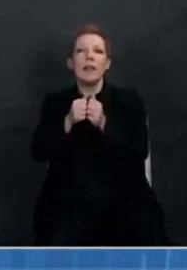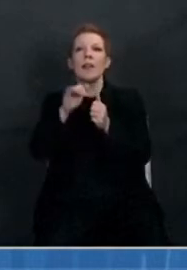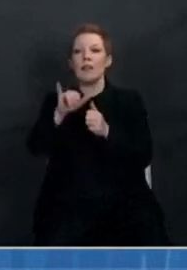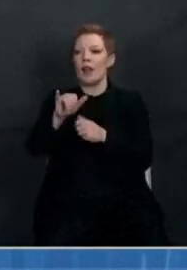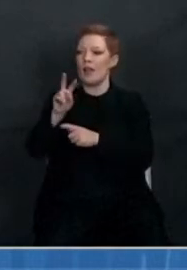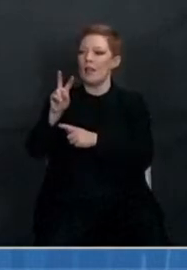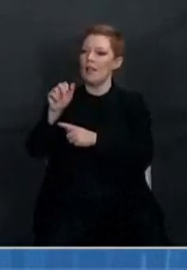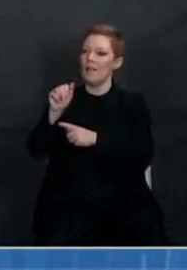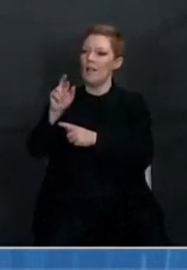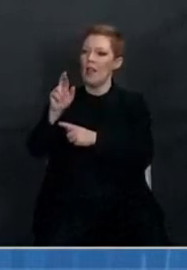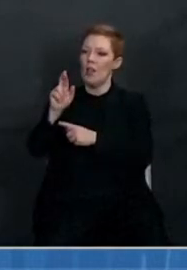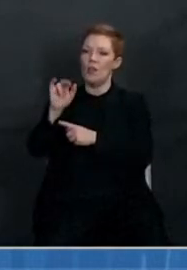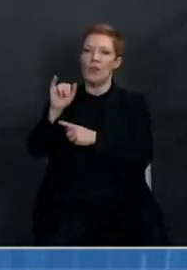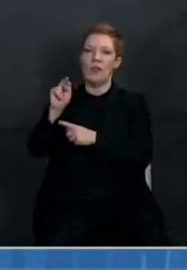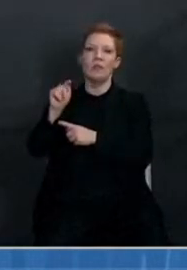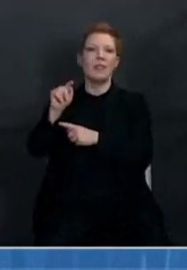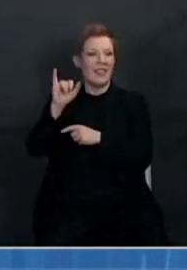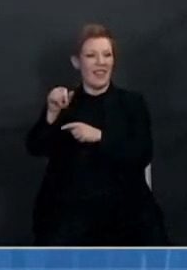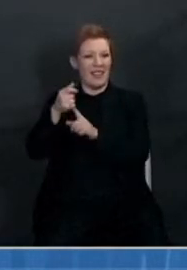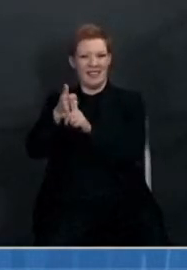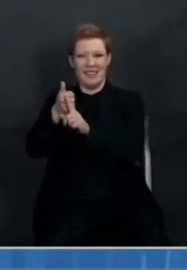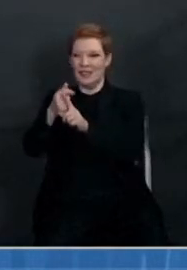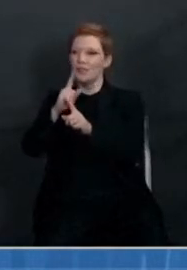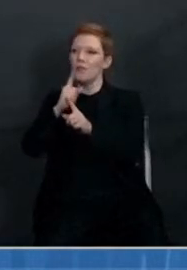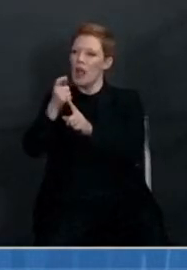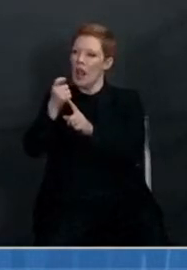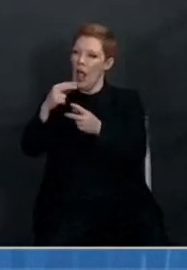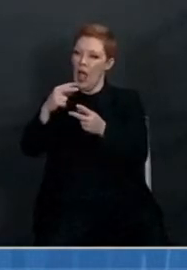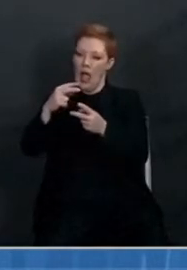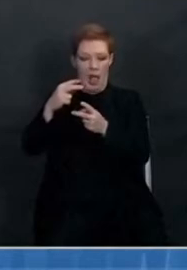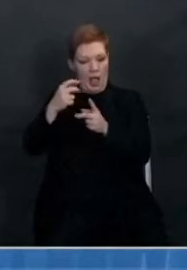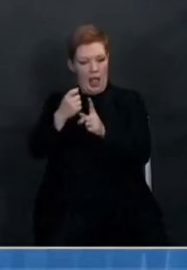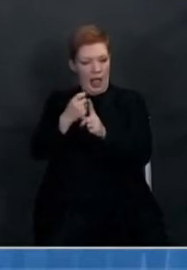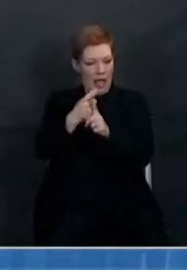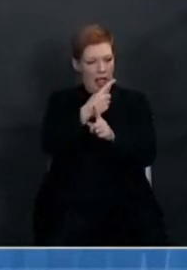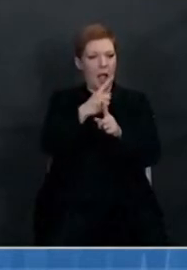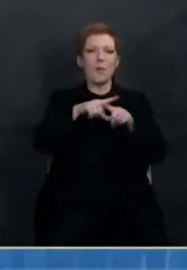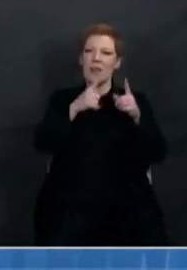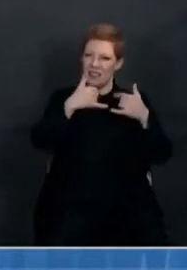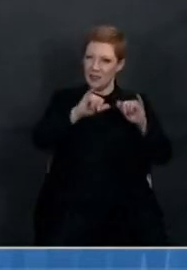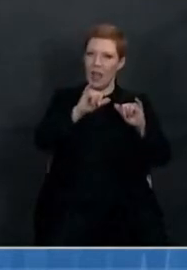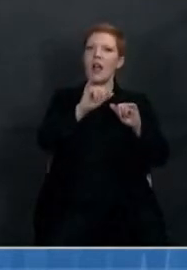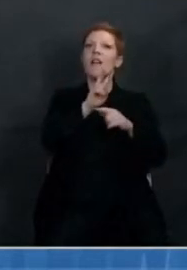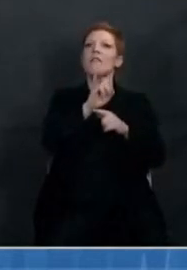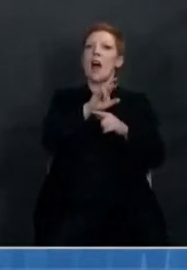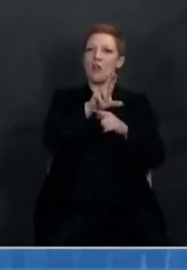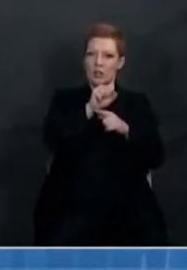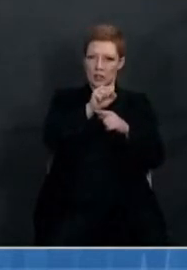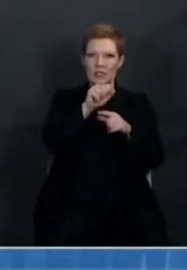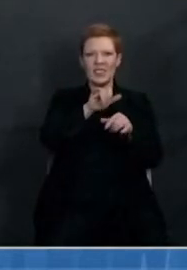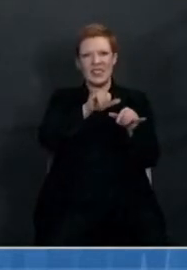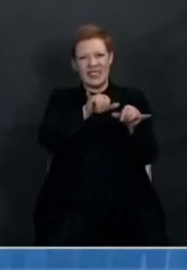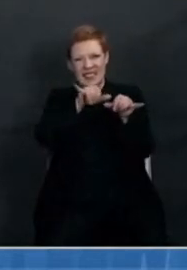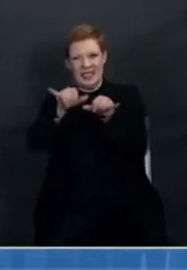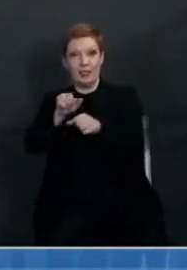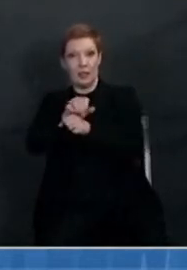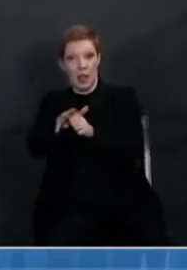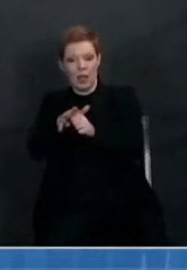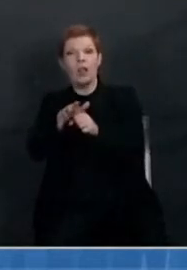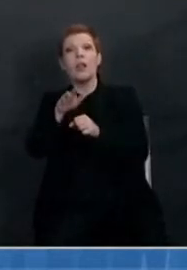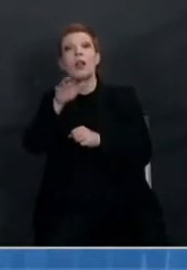remain a great concern, and we continue to detect them in the United States with at least 33 jurisdictions reporting